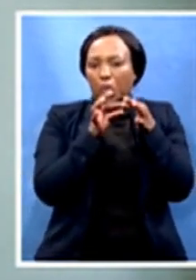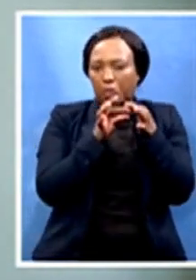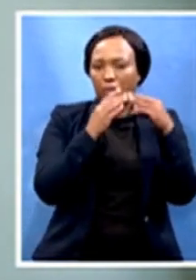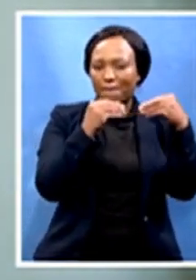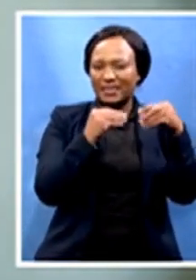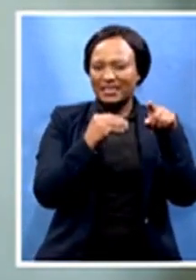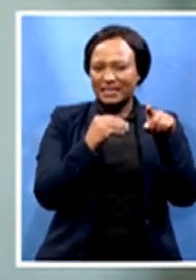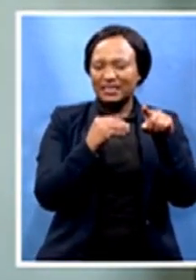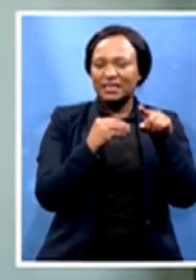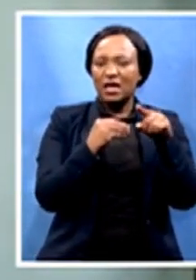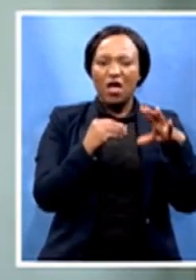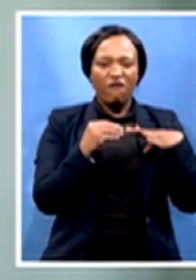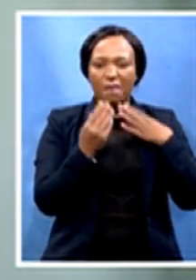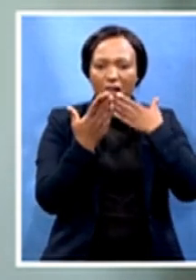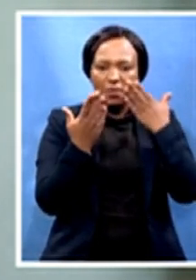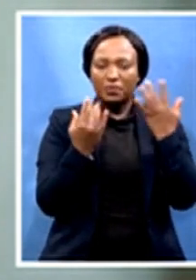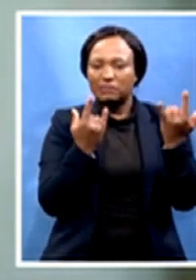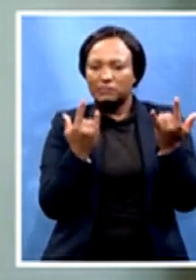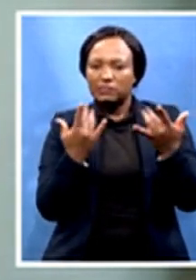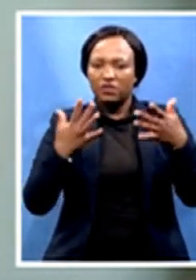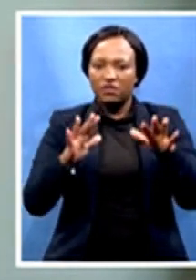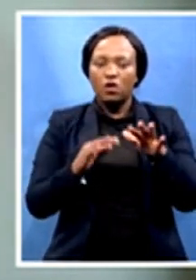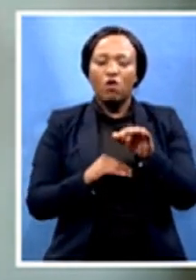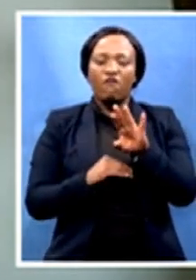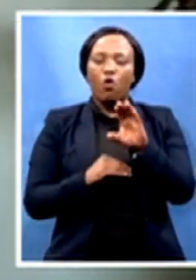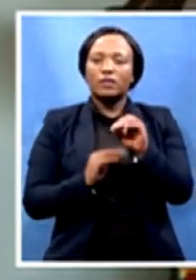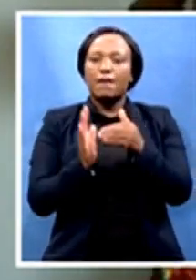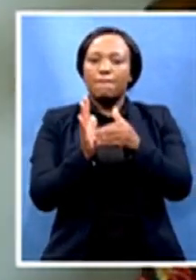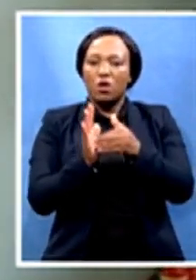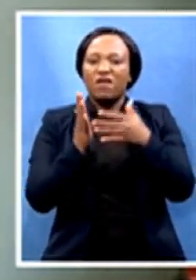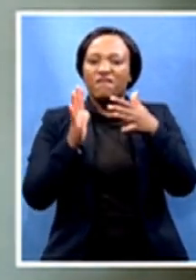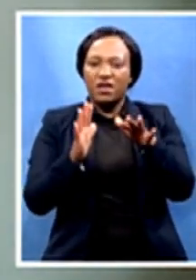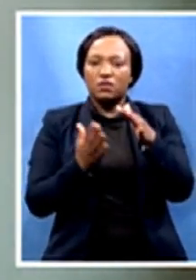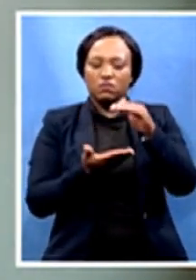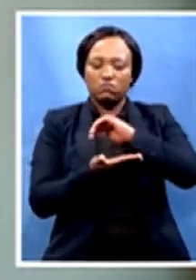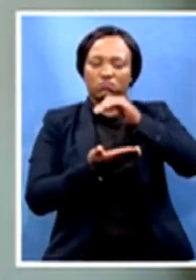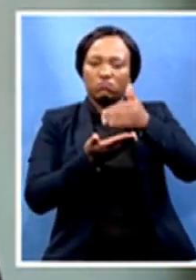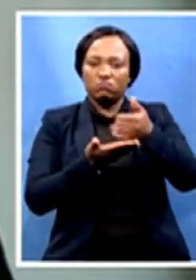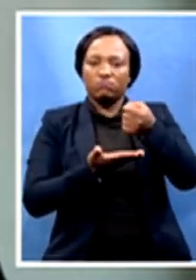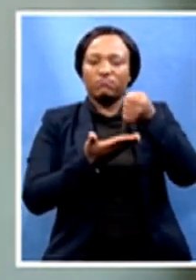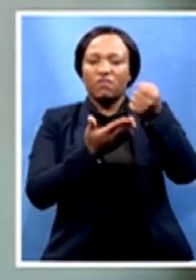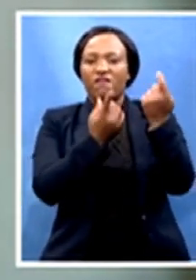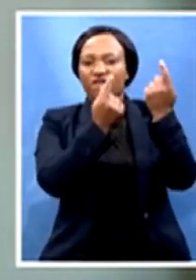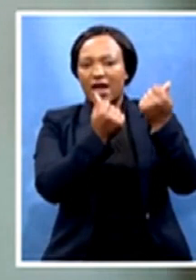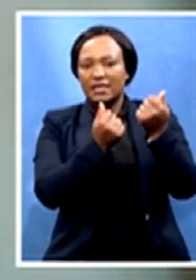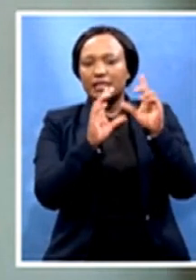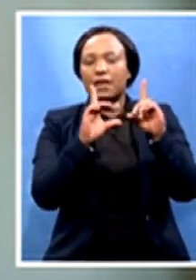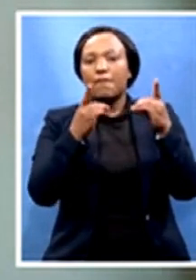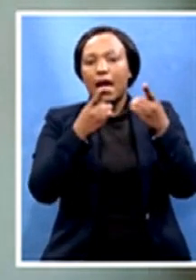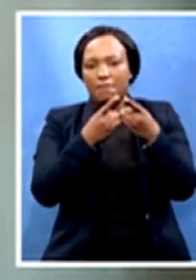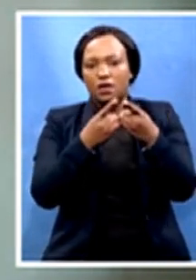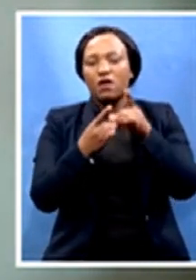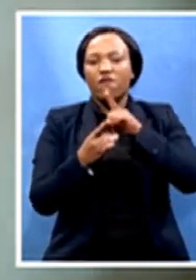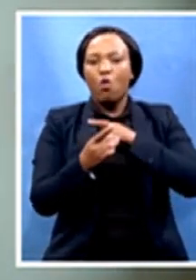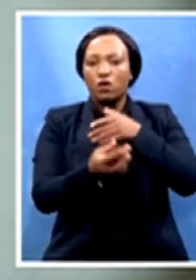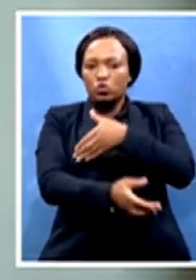was set aside by the Department of Finance, Economic Development to empower them. The effects of COVID-19 have